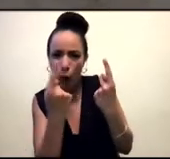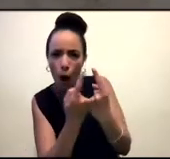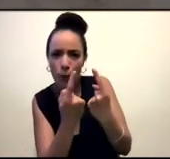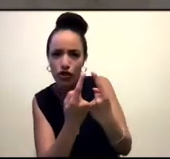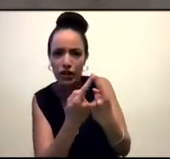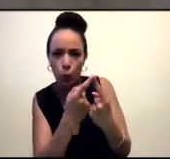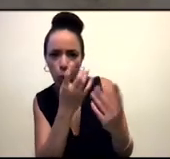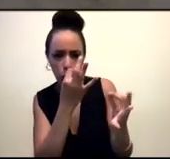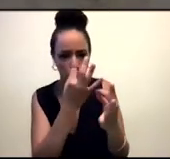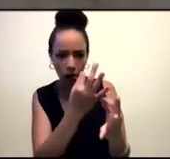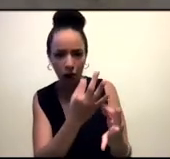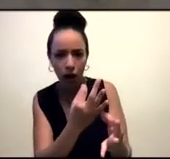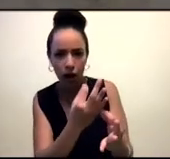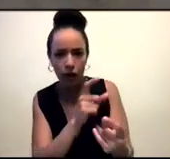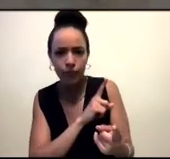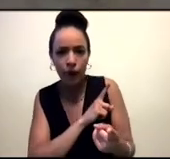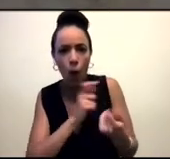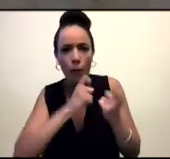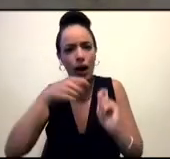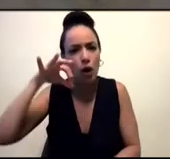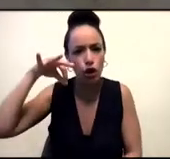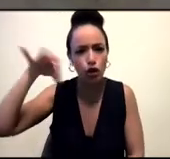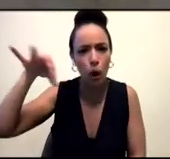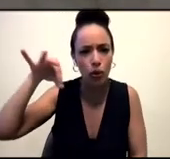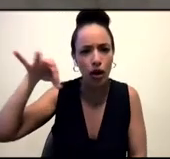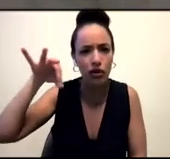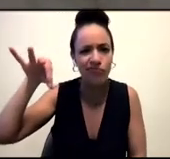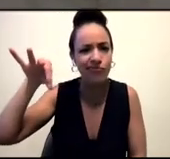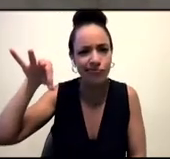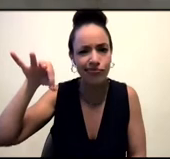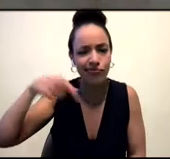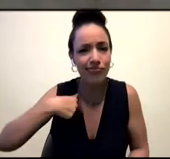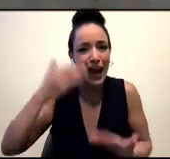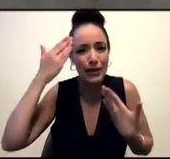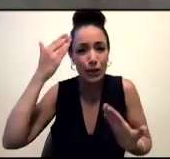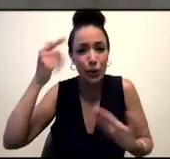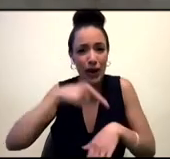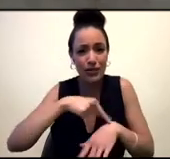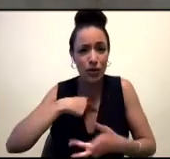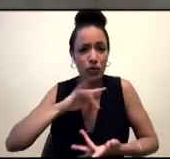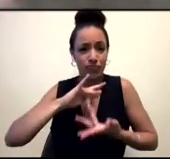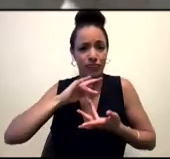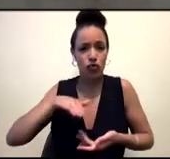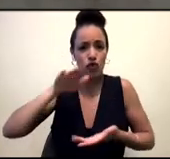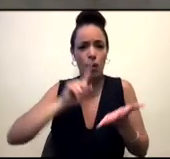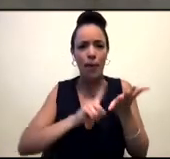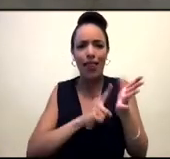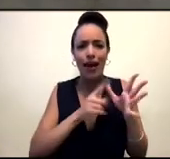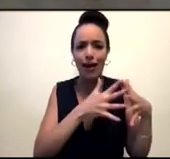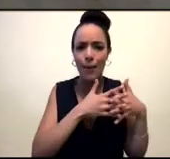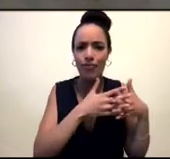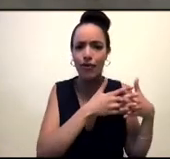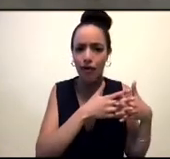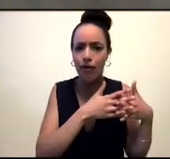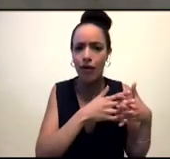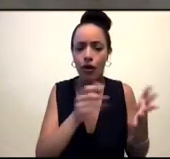And I hadn't yet become or learned that. You know, I was naive at the time. I grew up in Los Angeles, where visibility is tantamount